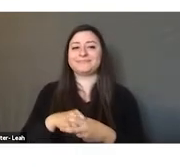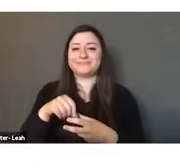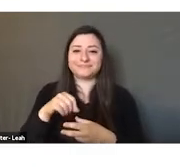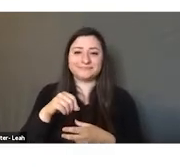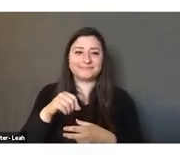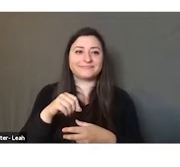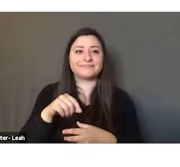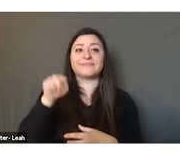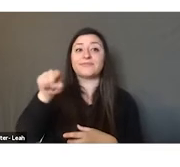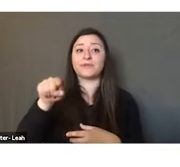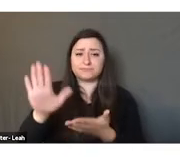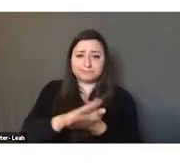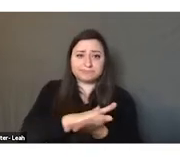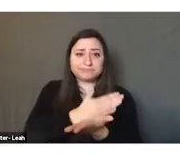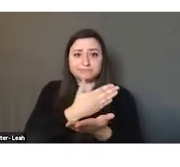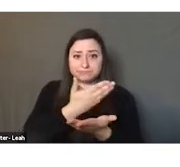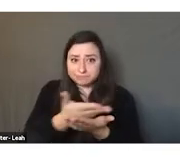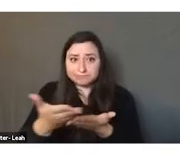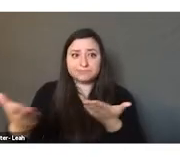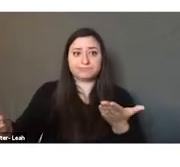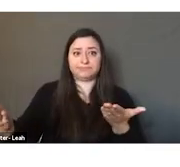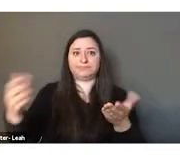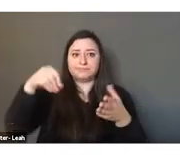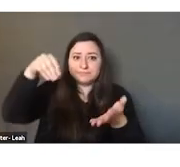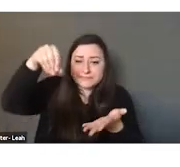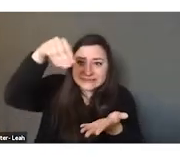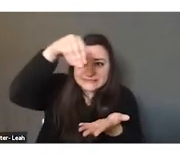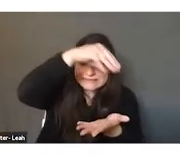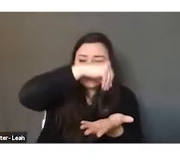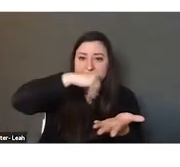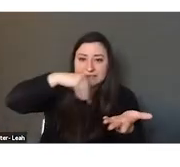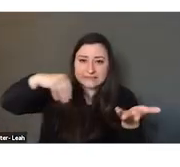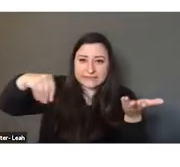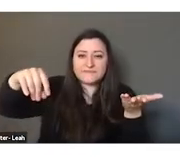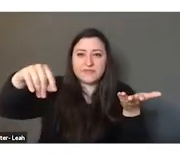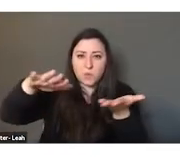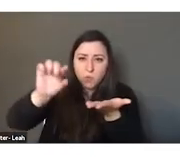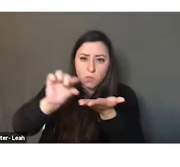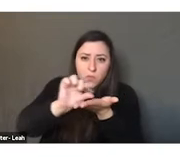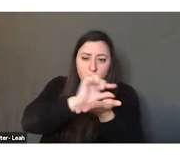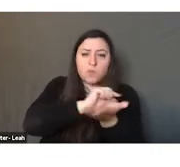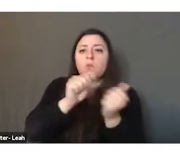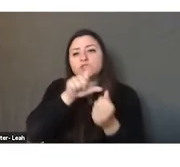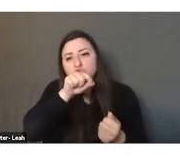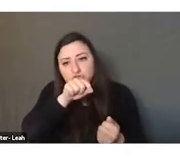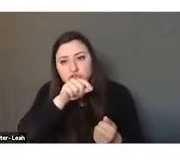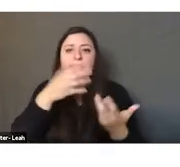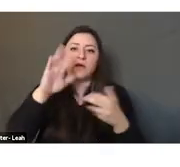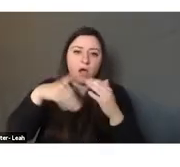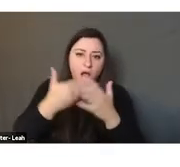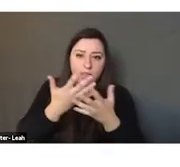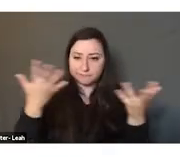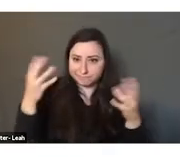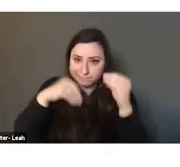You spread the flatbread on work surface. You sprinkle evenly all over with the chicken, the walnuts, the chopped lemon, the tarragon,